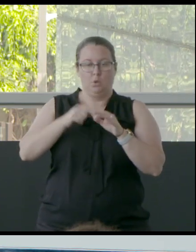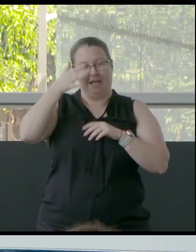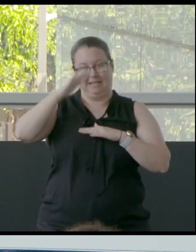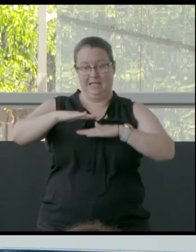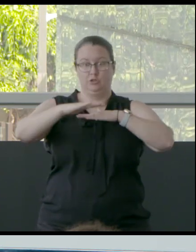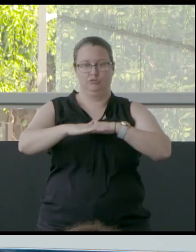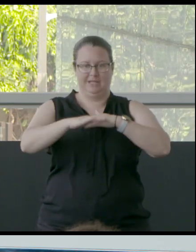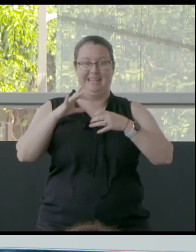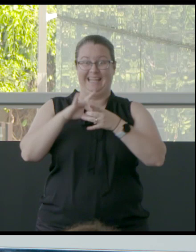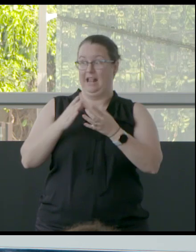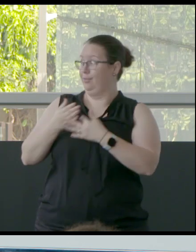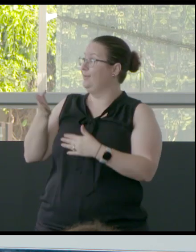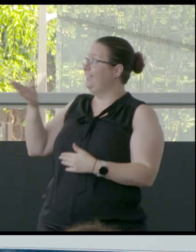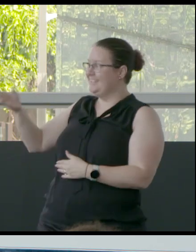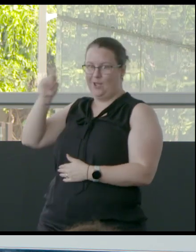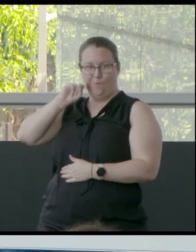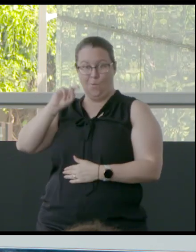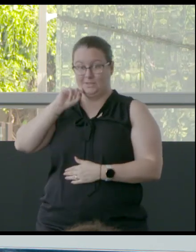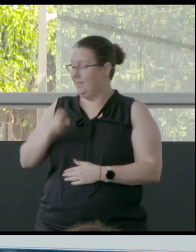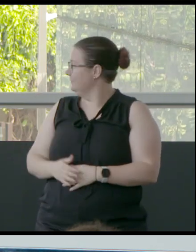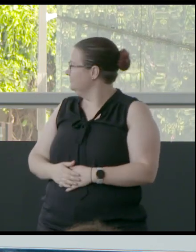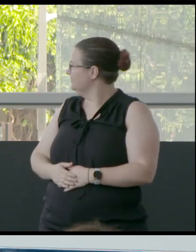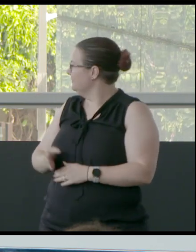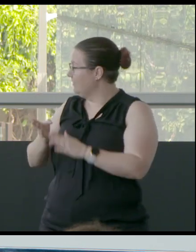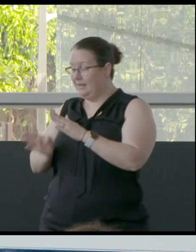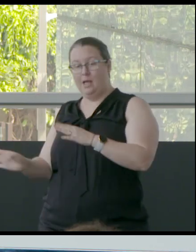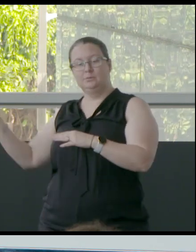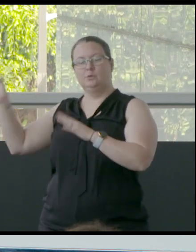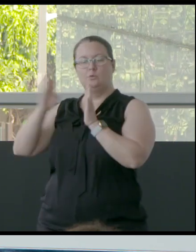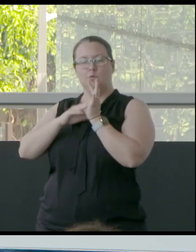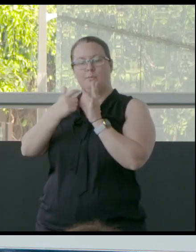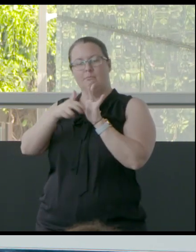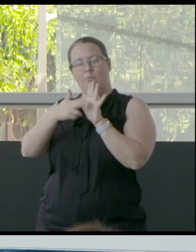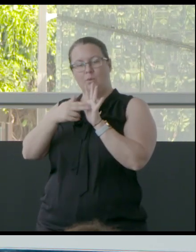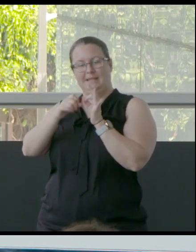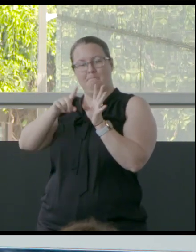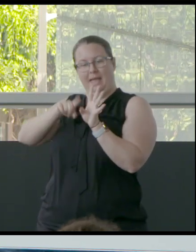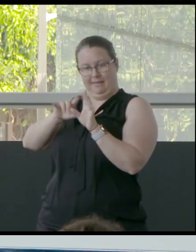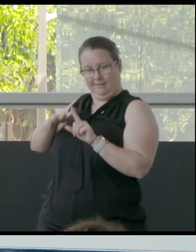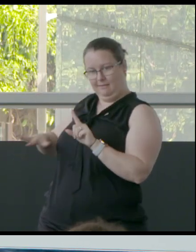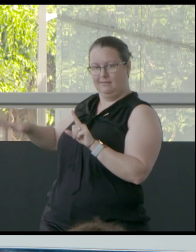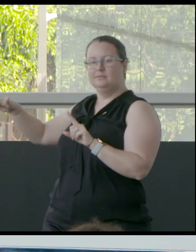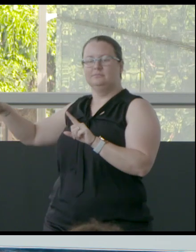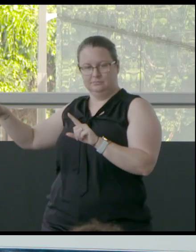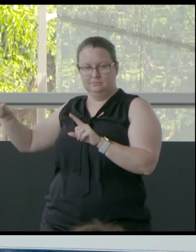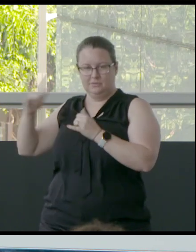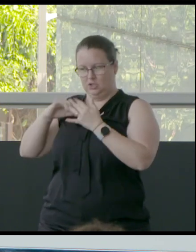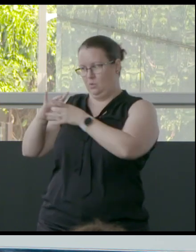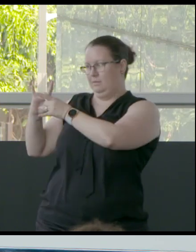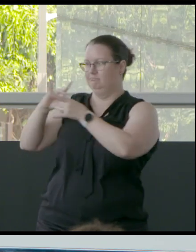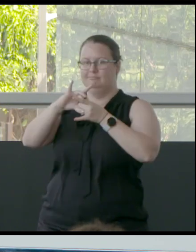connected by this body of water out into Moreton Bay. And yeah, so we are